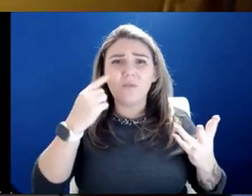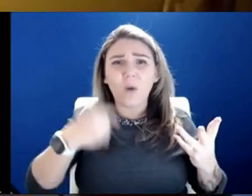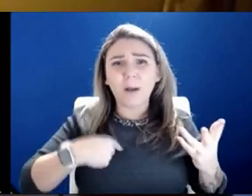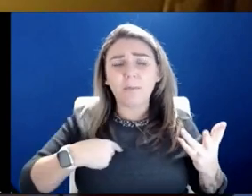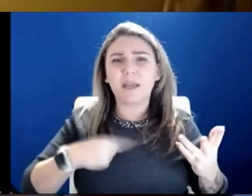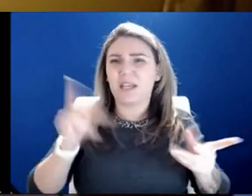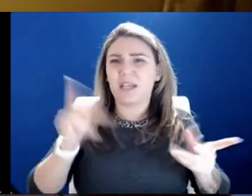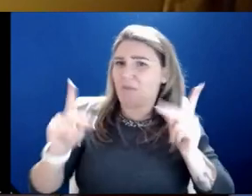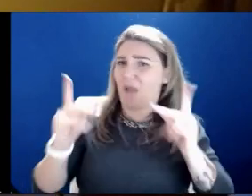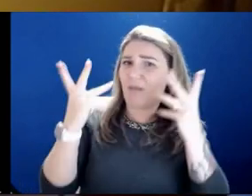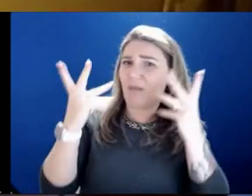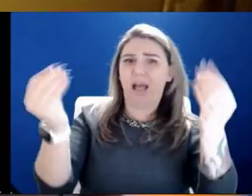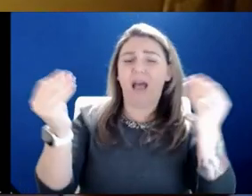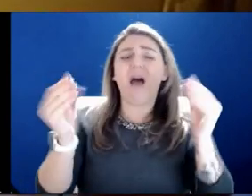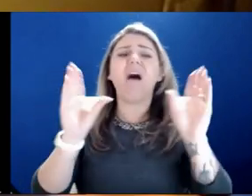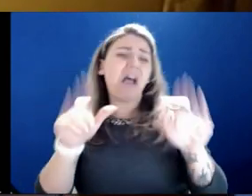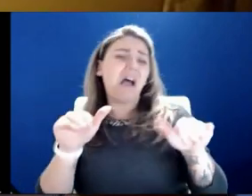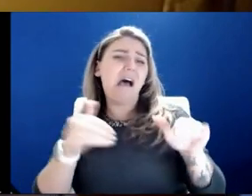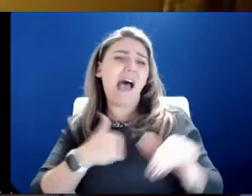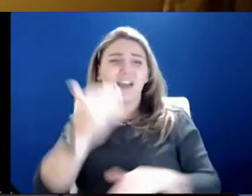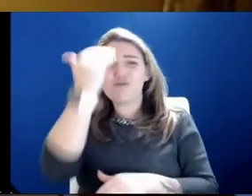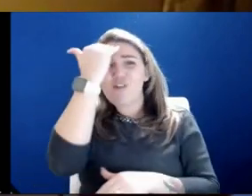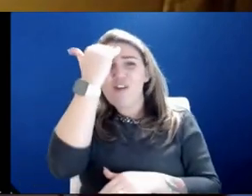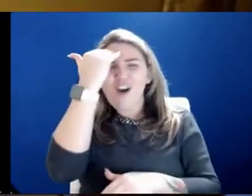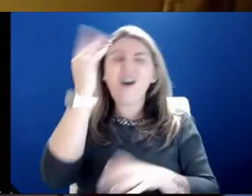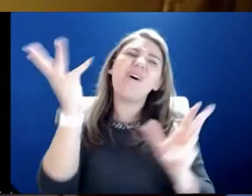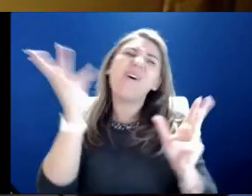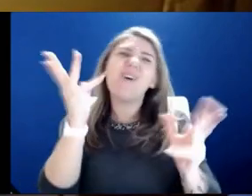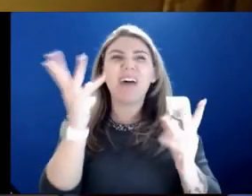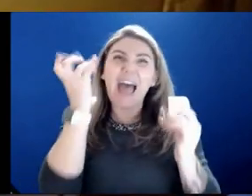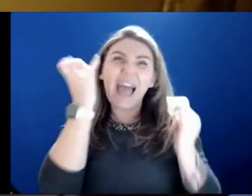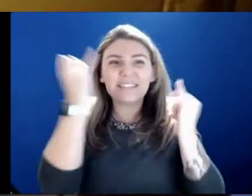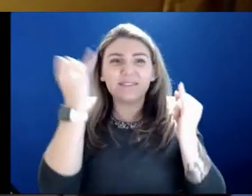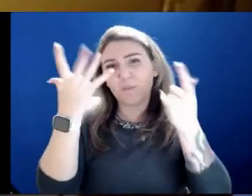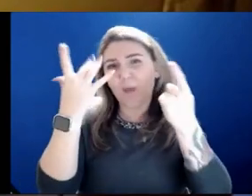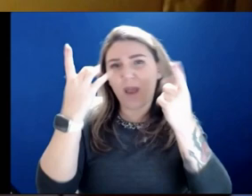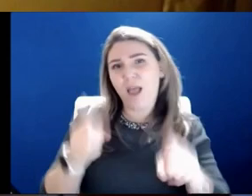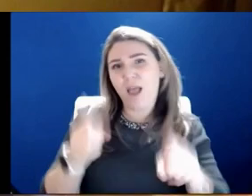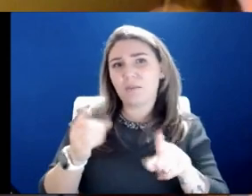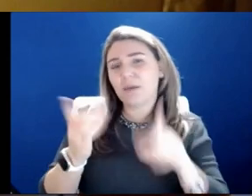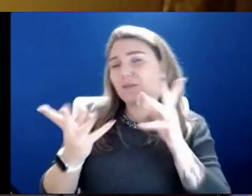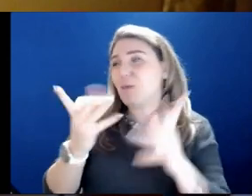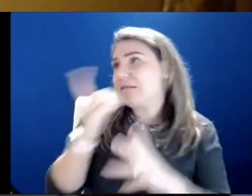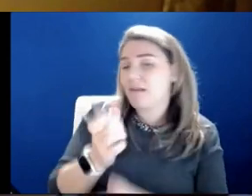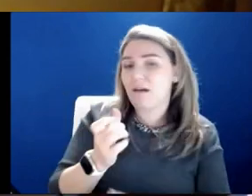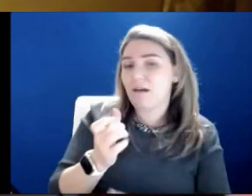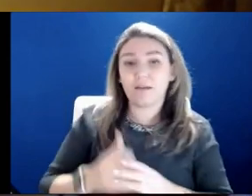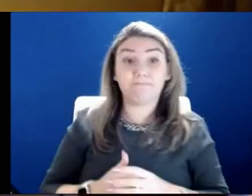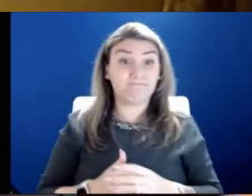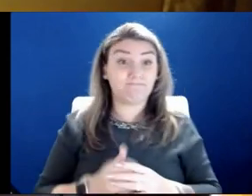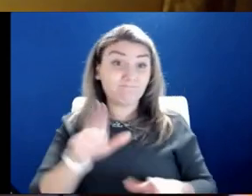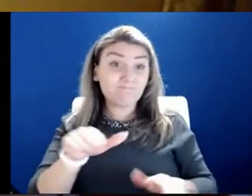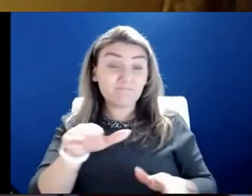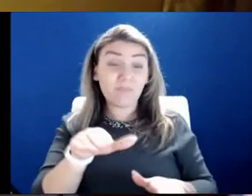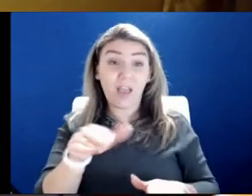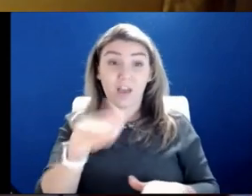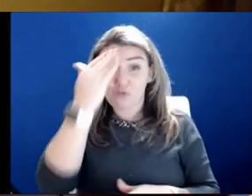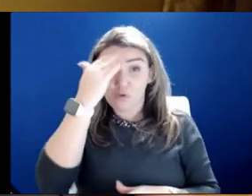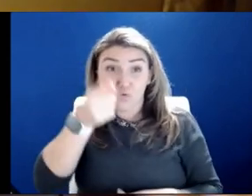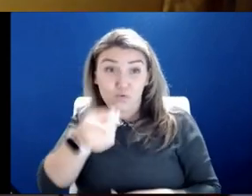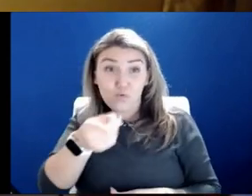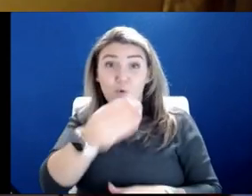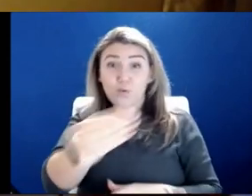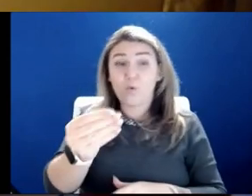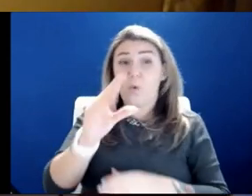there who are trying to say, oh, know the magic idea of what happens or what will not. You know, Dr. Stites, I know you and your colleagues